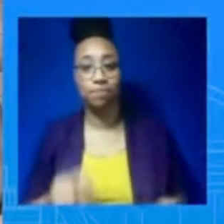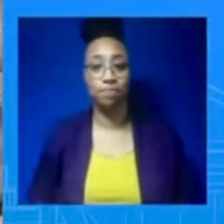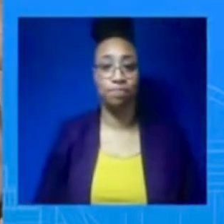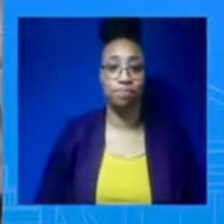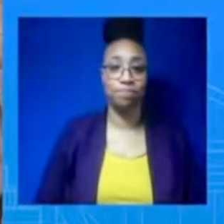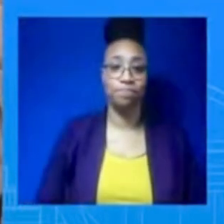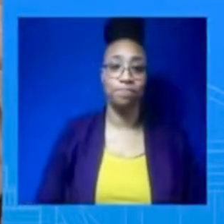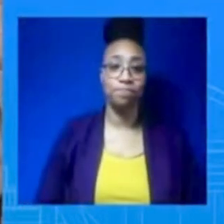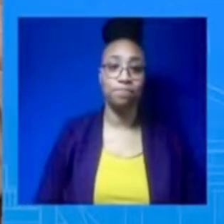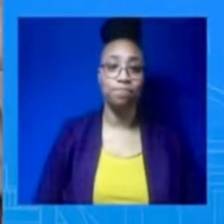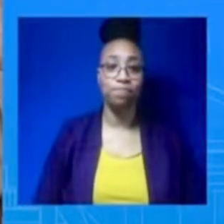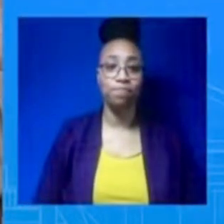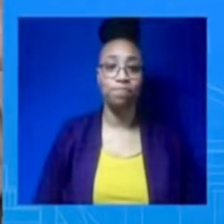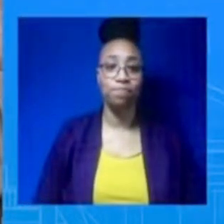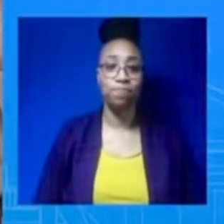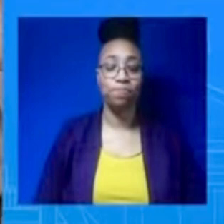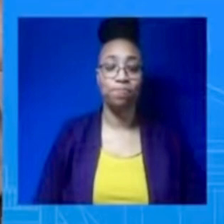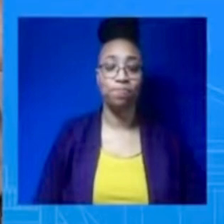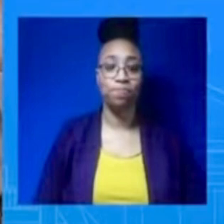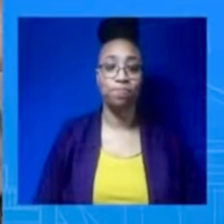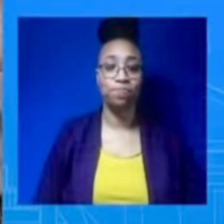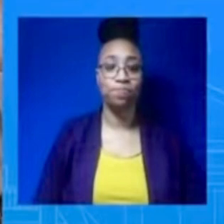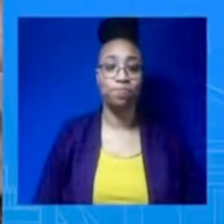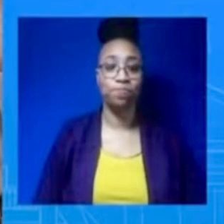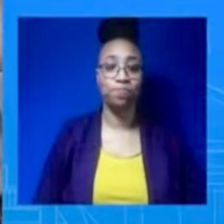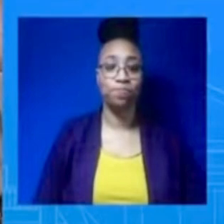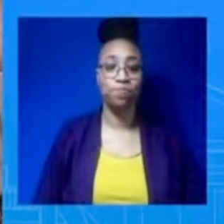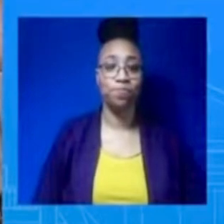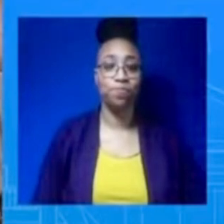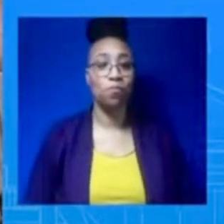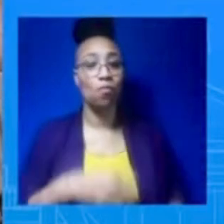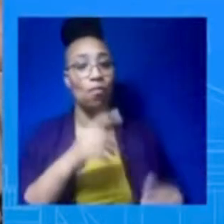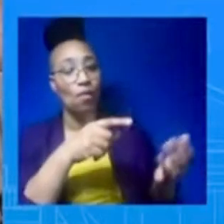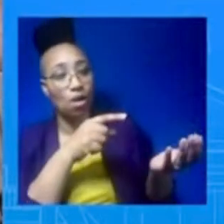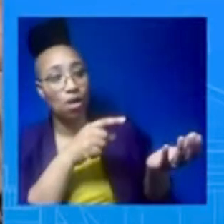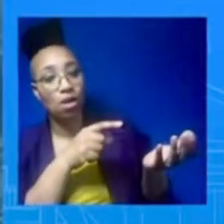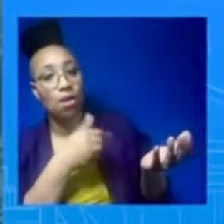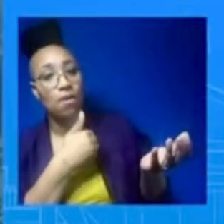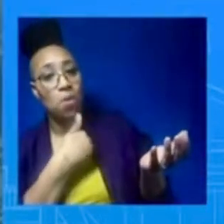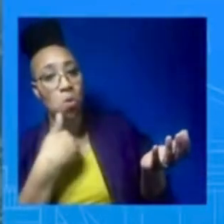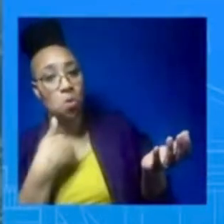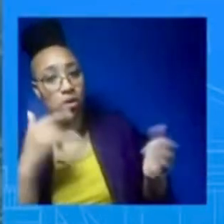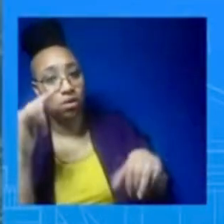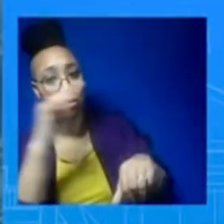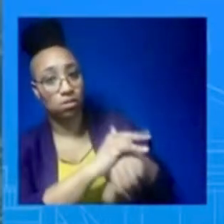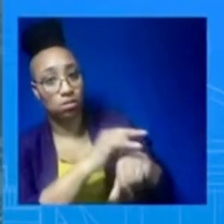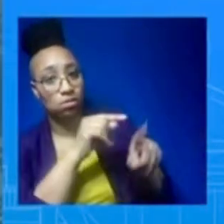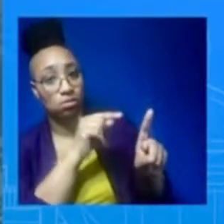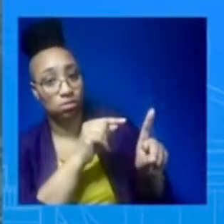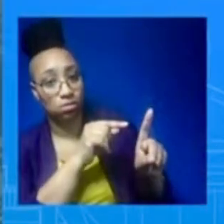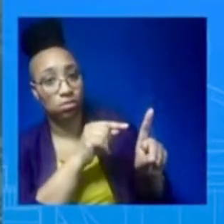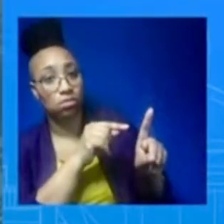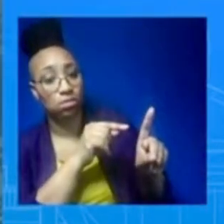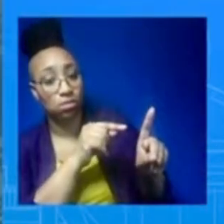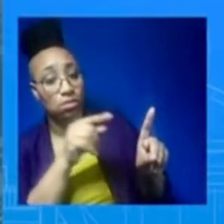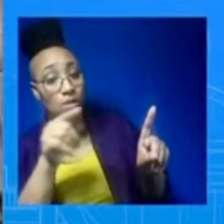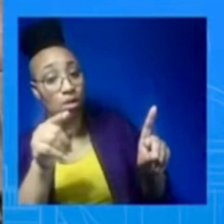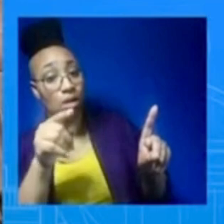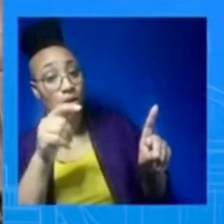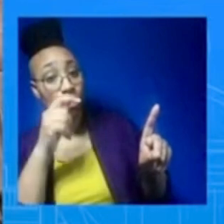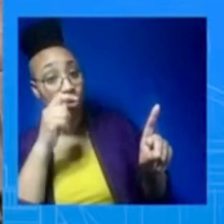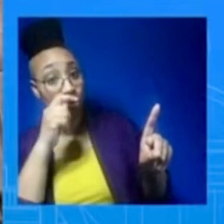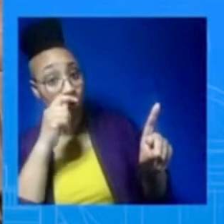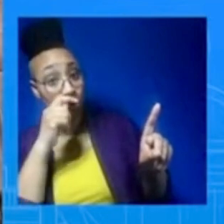On next week's visit, are there plans for President Biden to cross into Ukraine? No. And then on the balloons, the